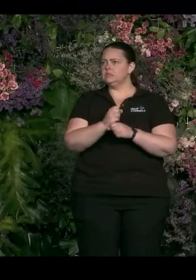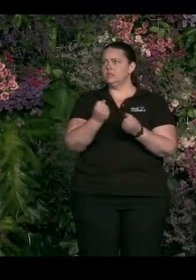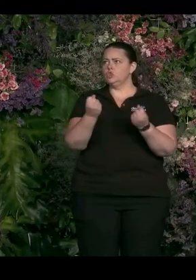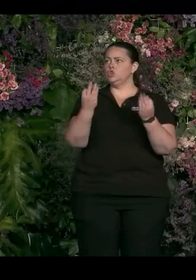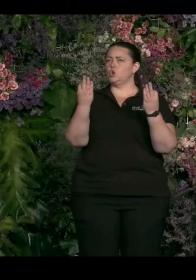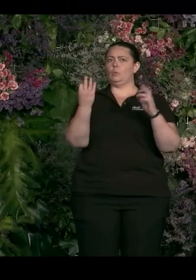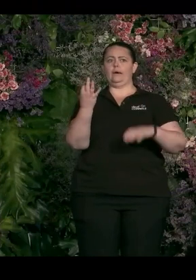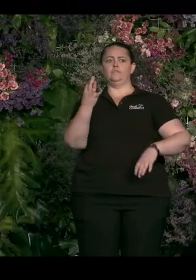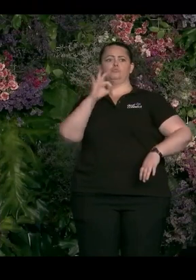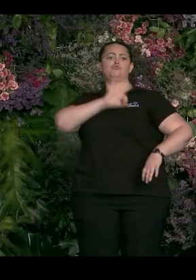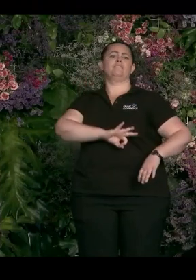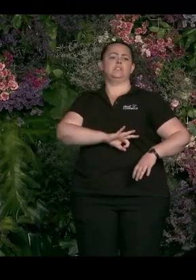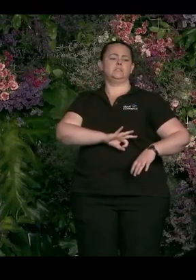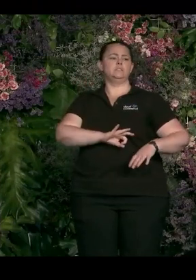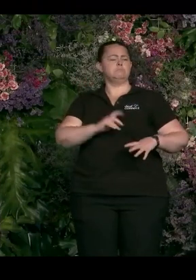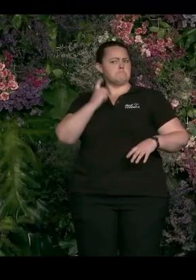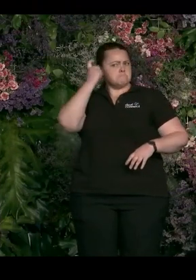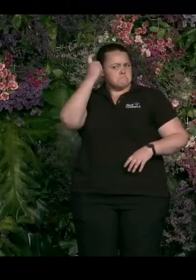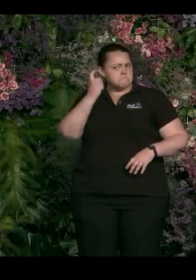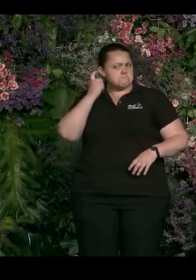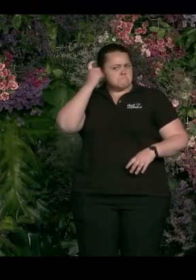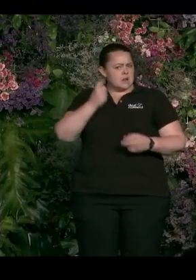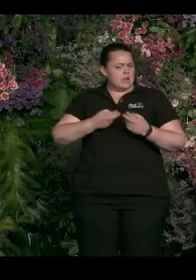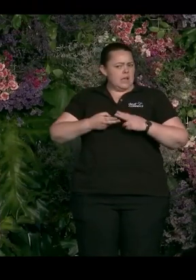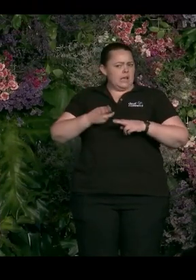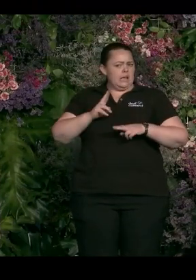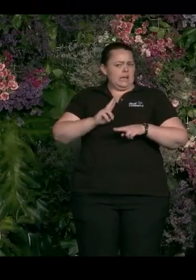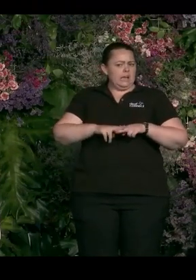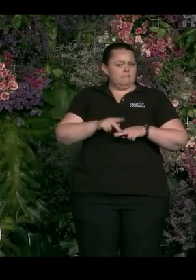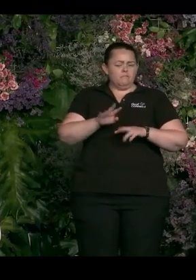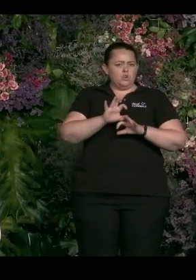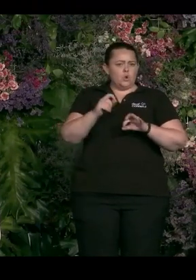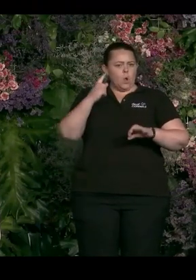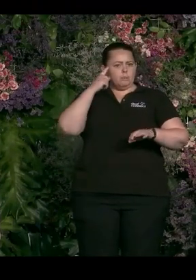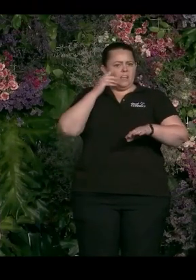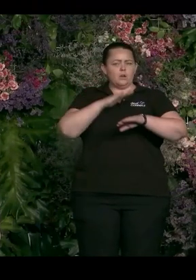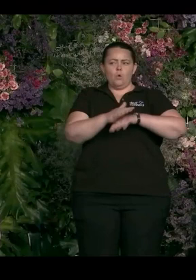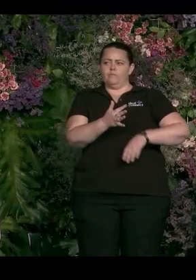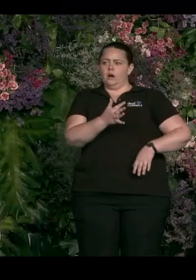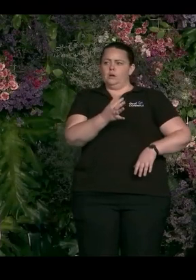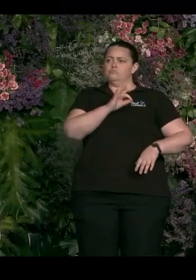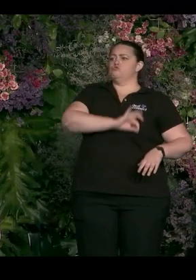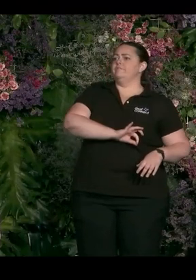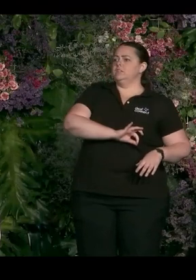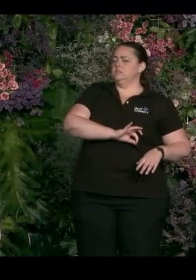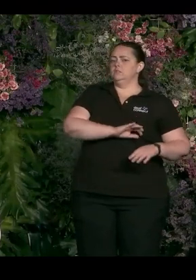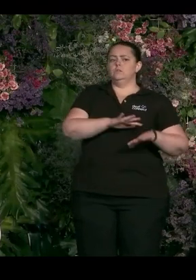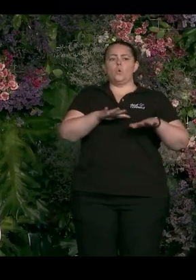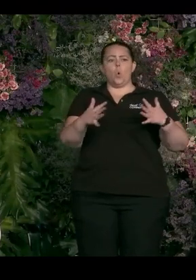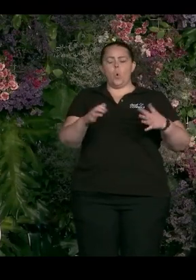What's the impetus to change if it's not the bottom line and necessarily improving productivity,